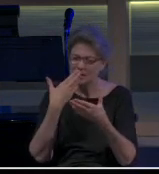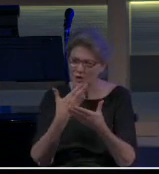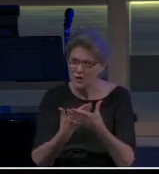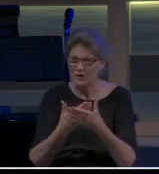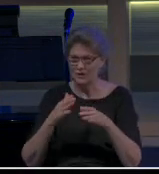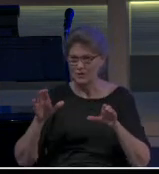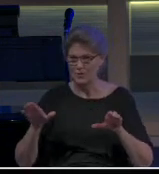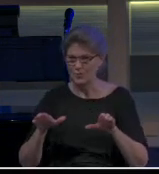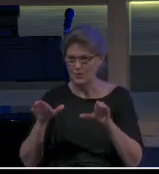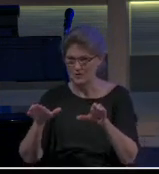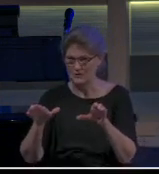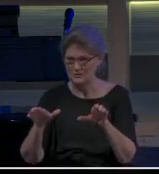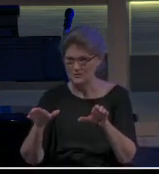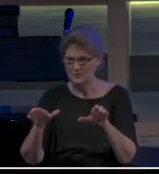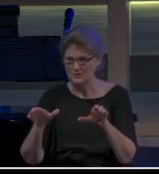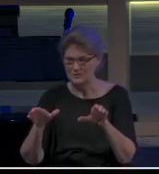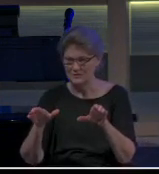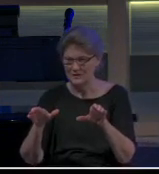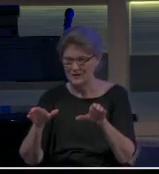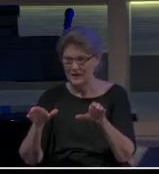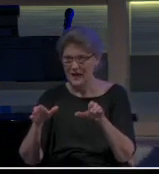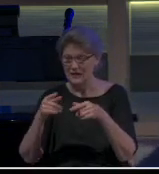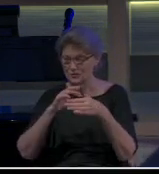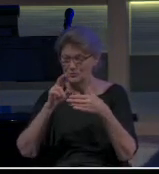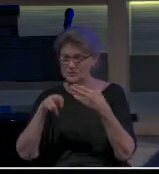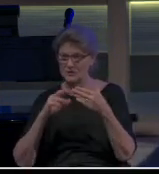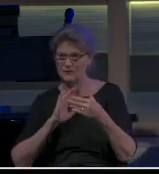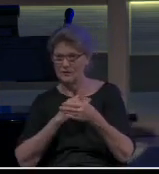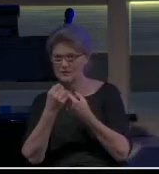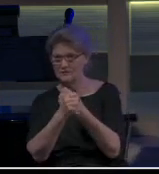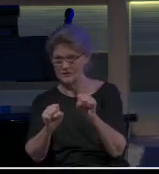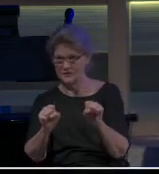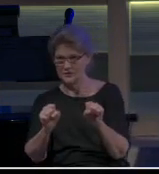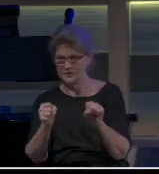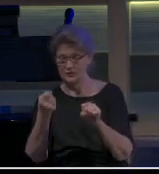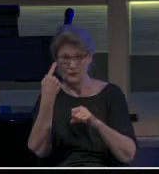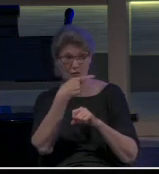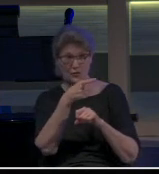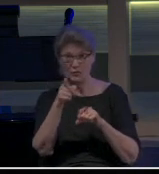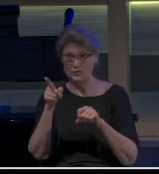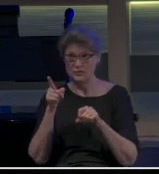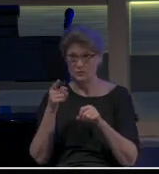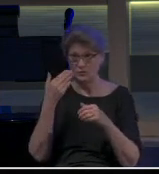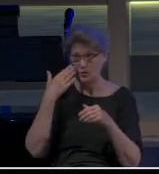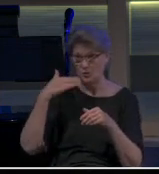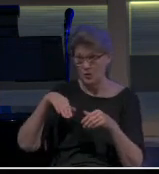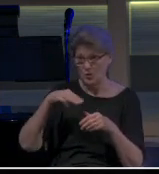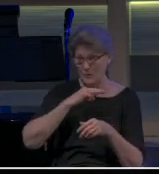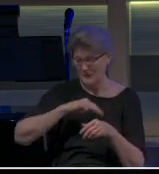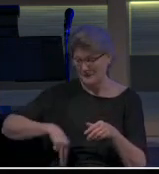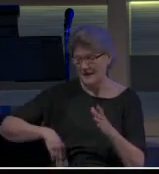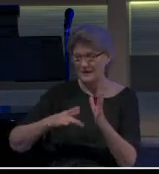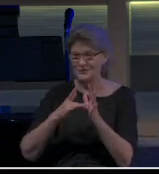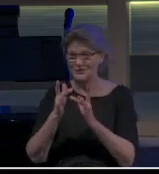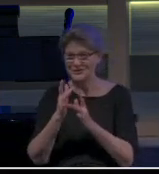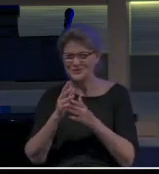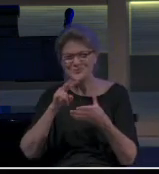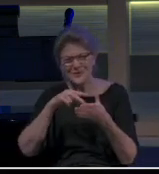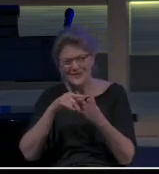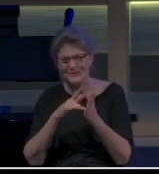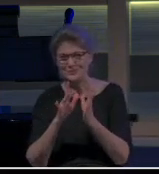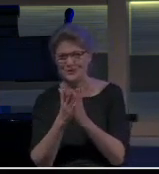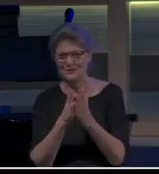for which he saved you. And for those of you who may not yet know Messiah Jesus, I would encourage you to read this book